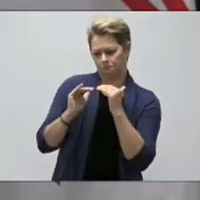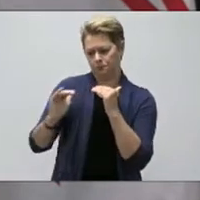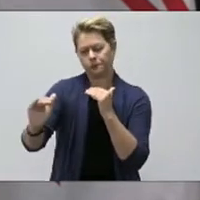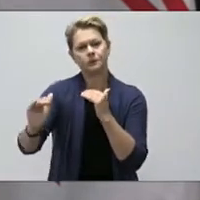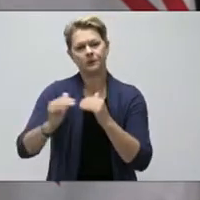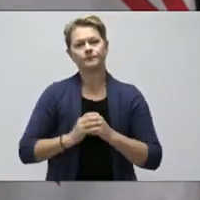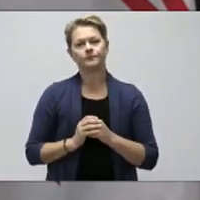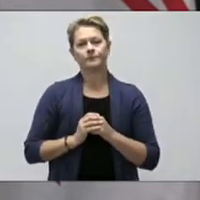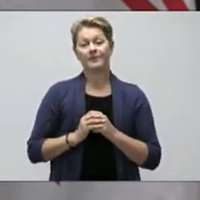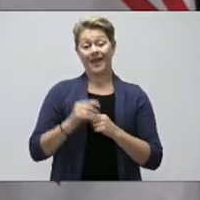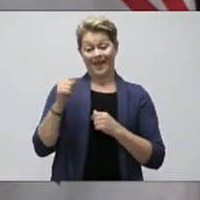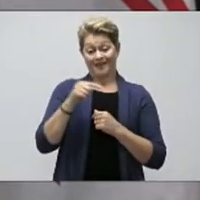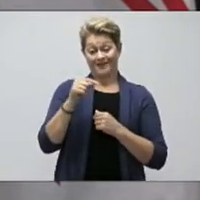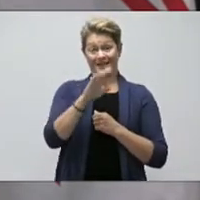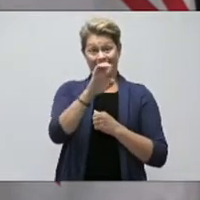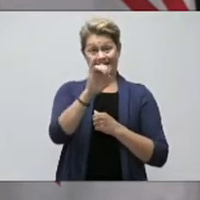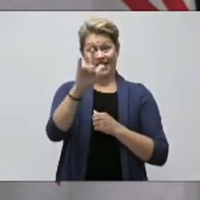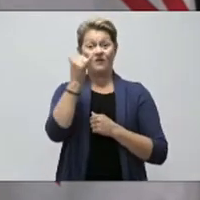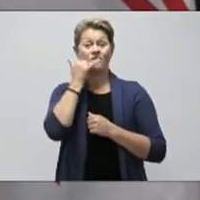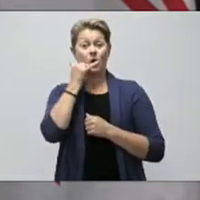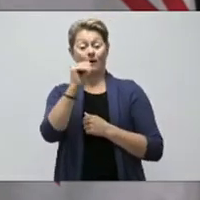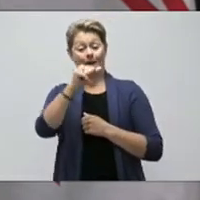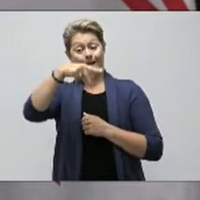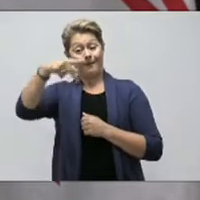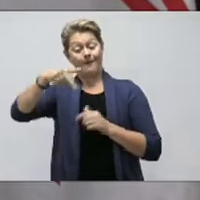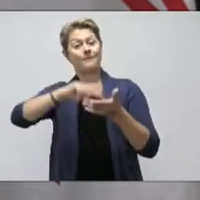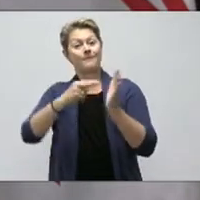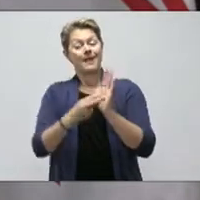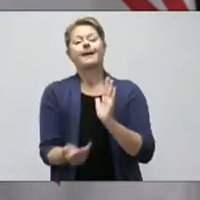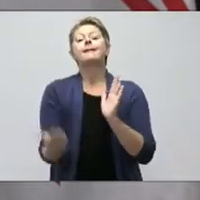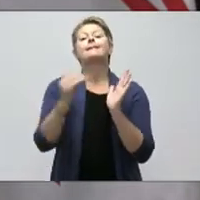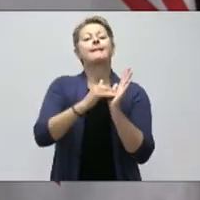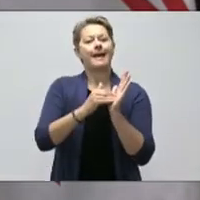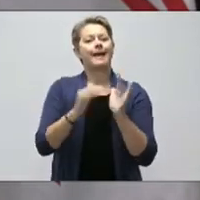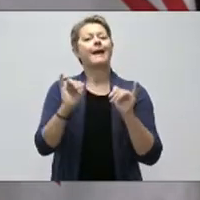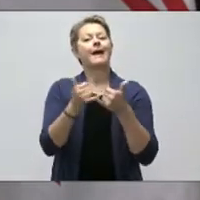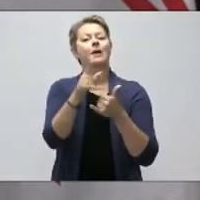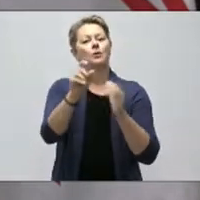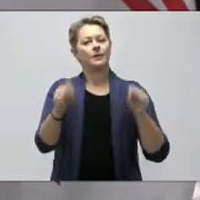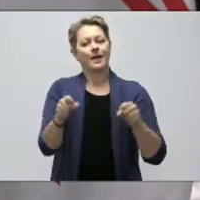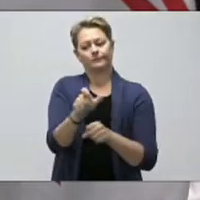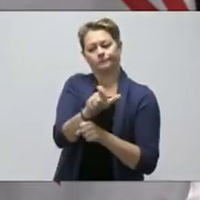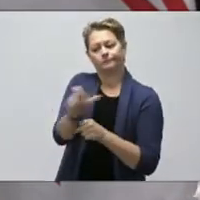is another way that you can help to reduce the spread of COVID-19. Thank you.